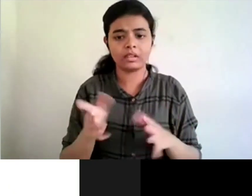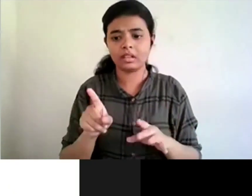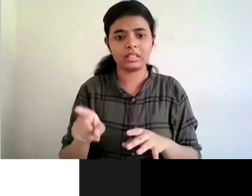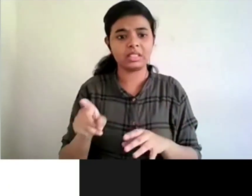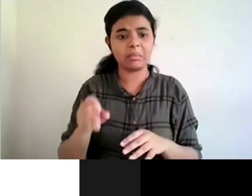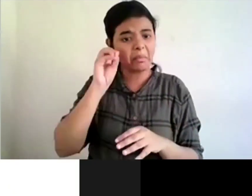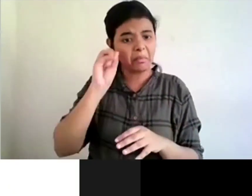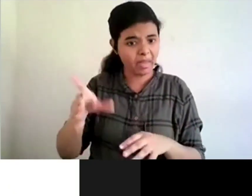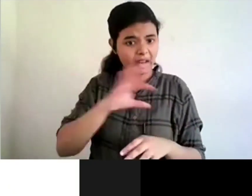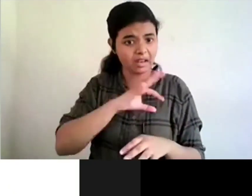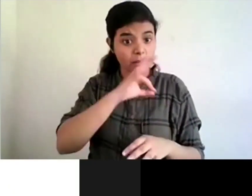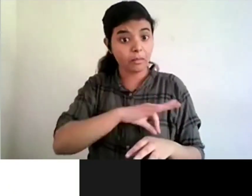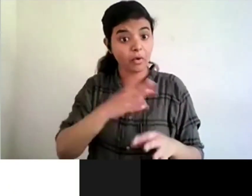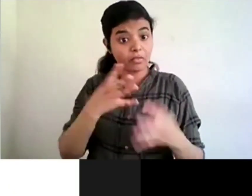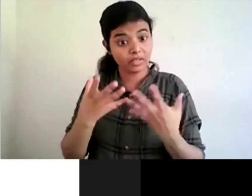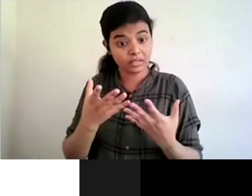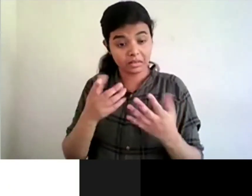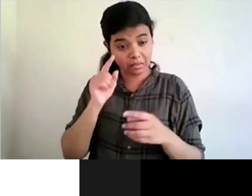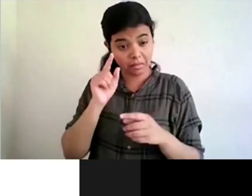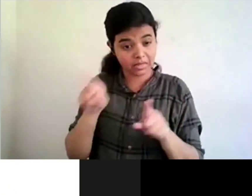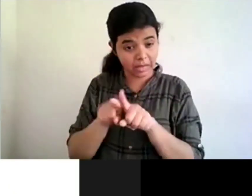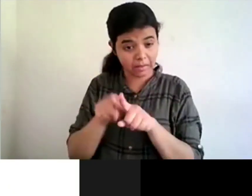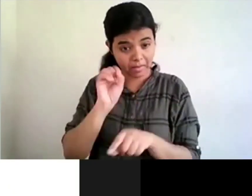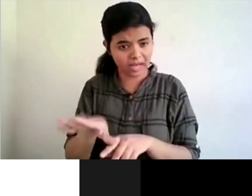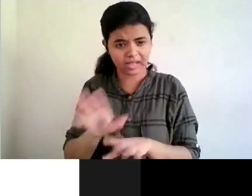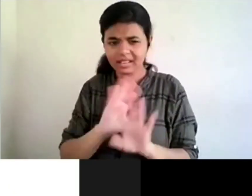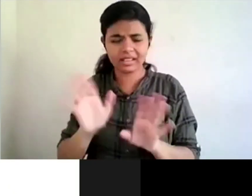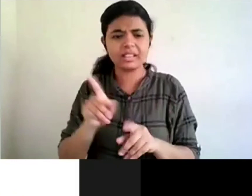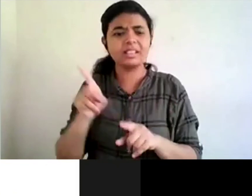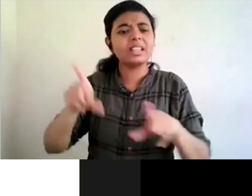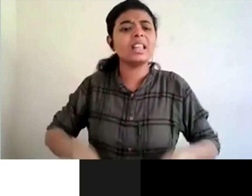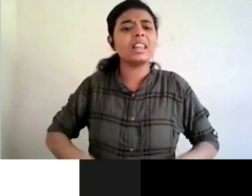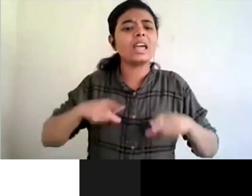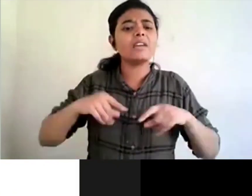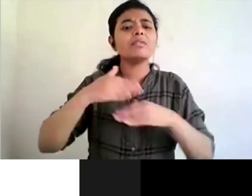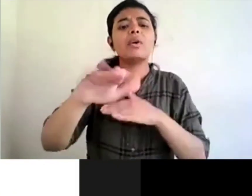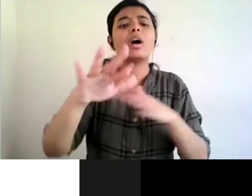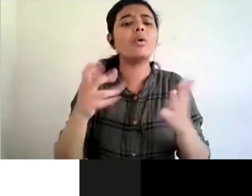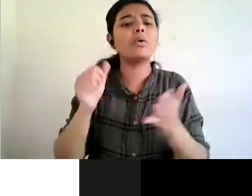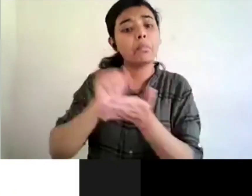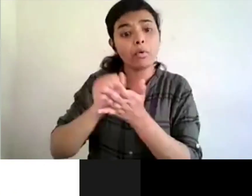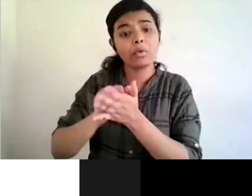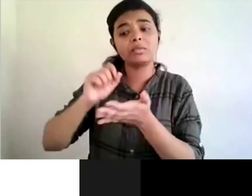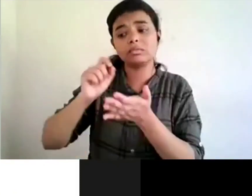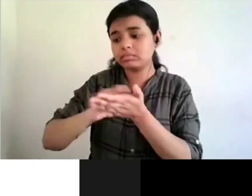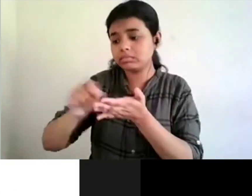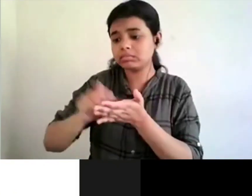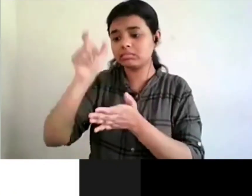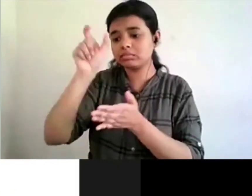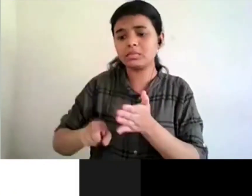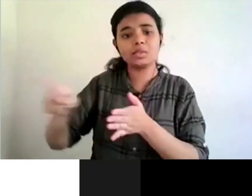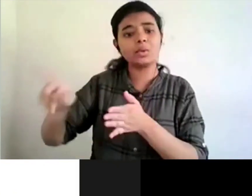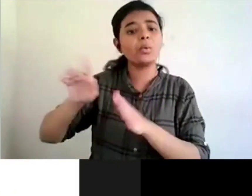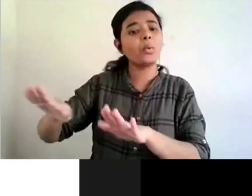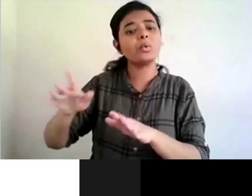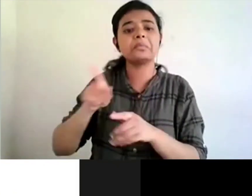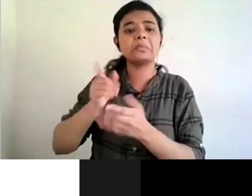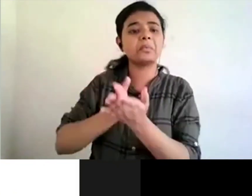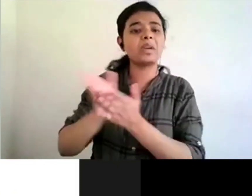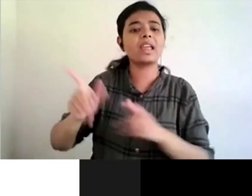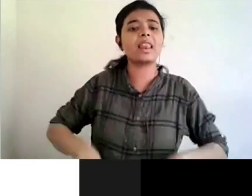not a bad interest it's something that they need to sustain themselves to be able to bring out those new publications new